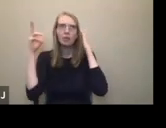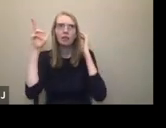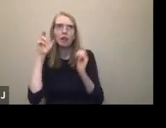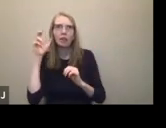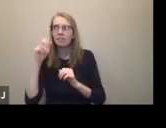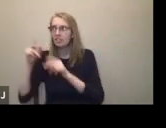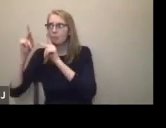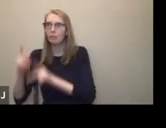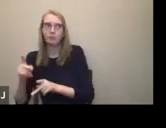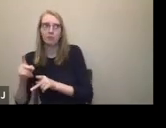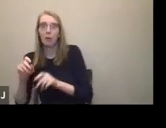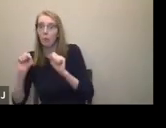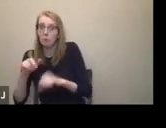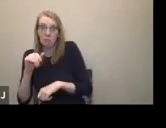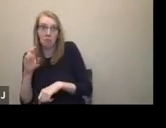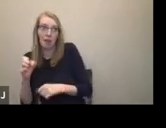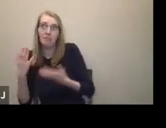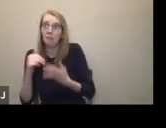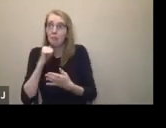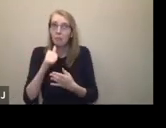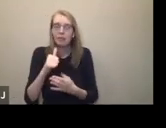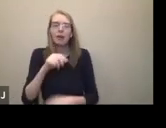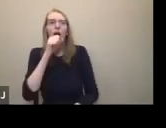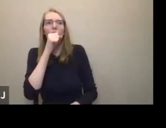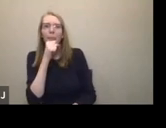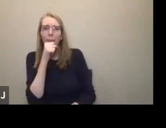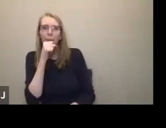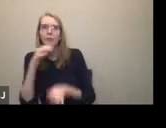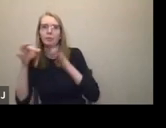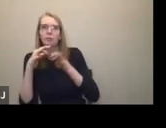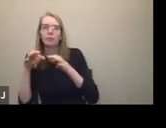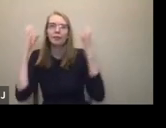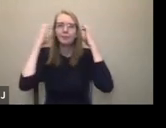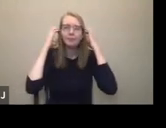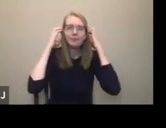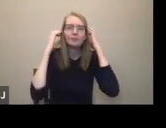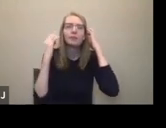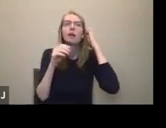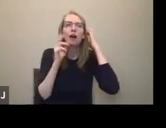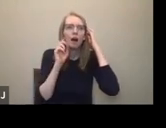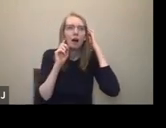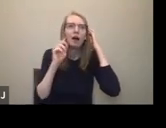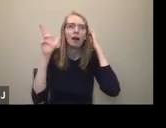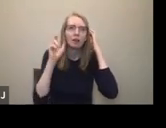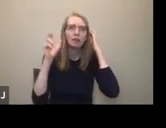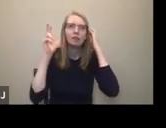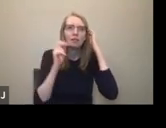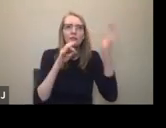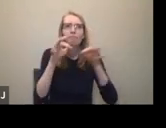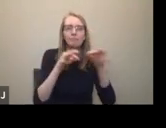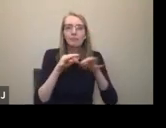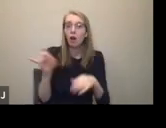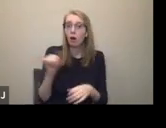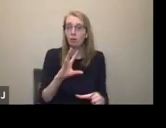watching TV. There's closed captioning, and there's also an option for audio description for people now. So it's been integrated into mass